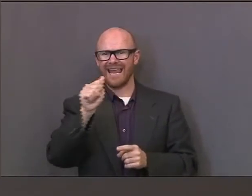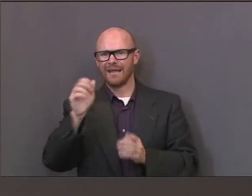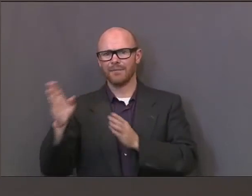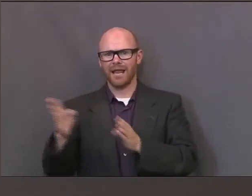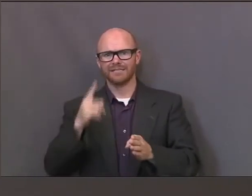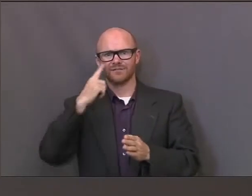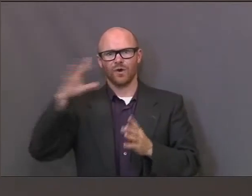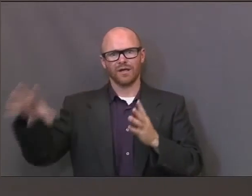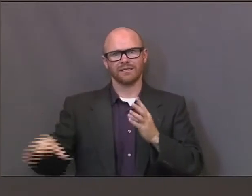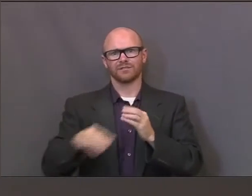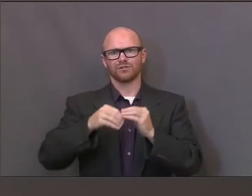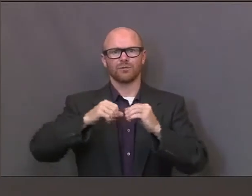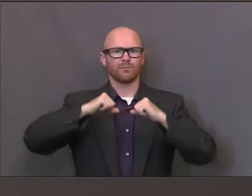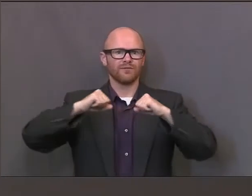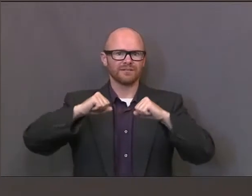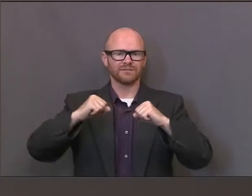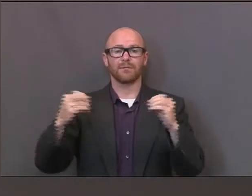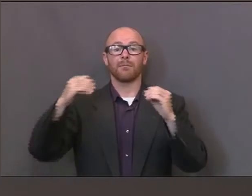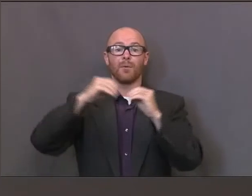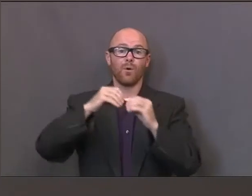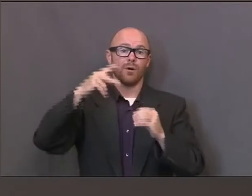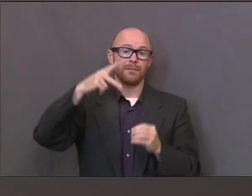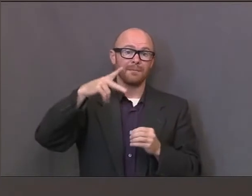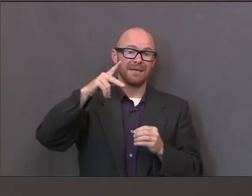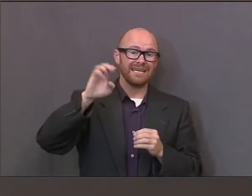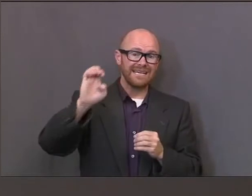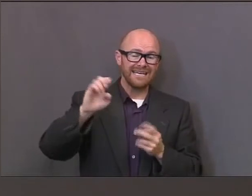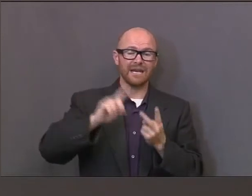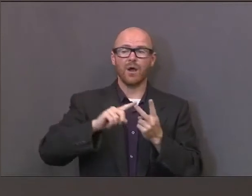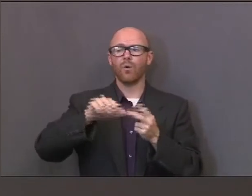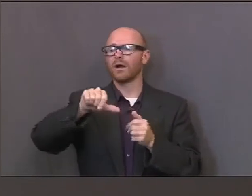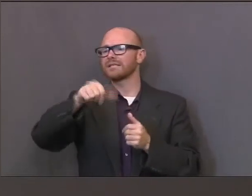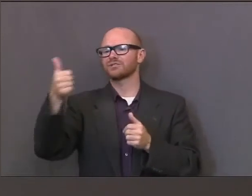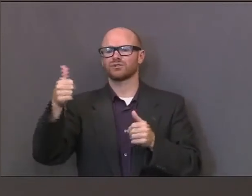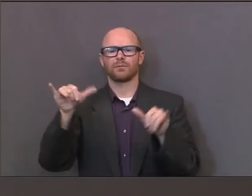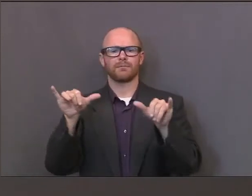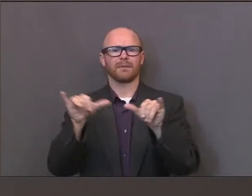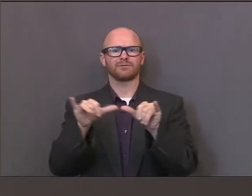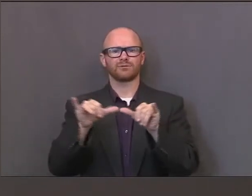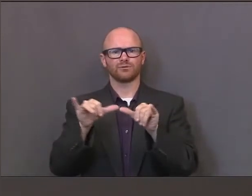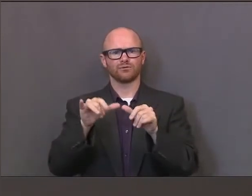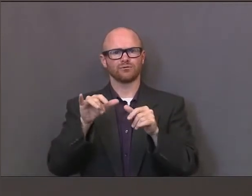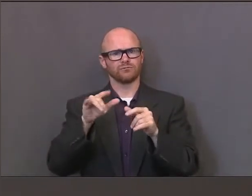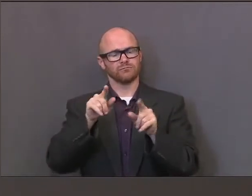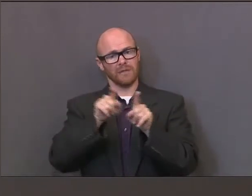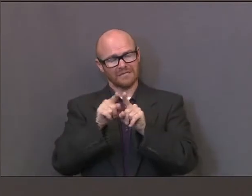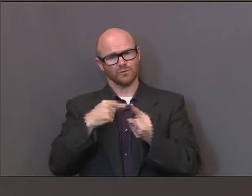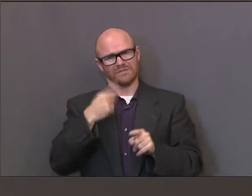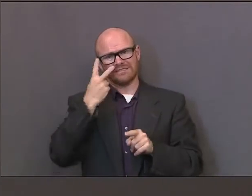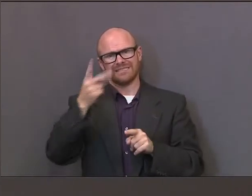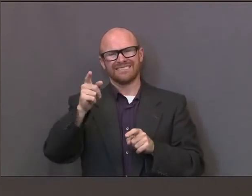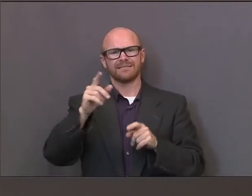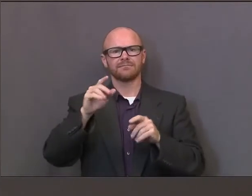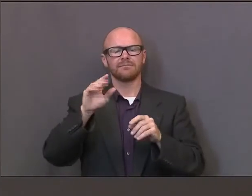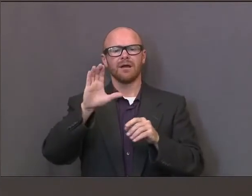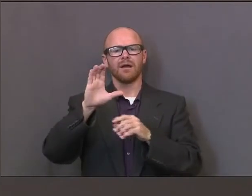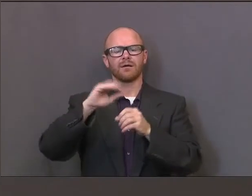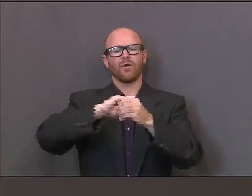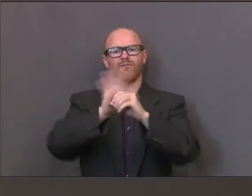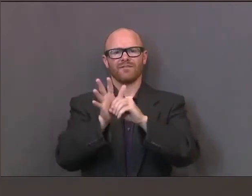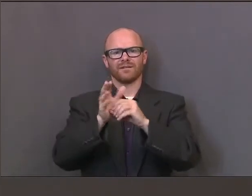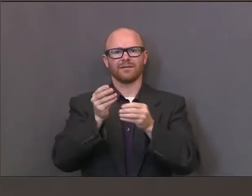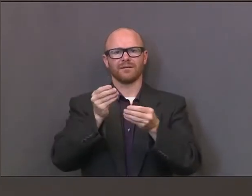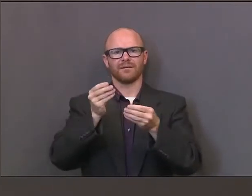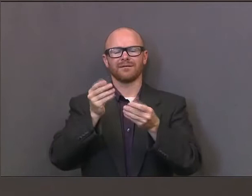protections, more PPEs or additional measures being taken as we see these cases climb? I'm not sure,